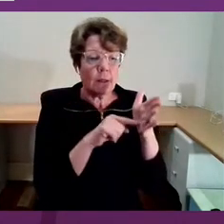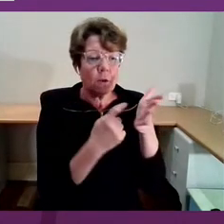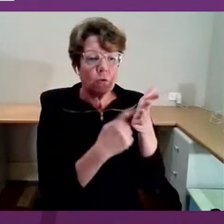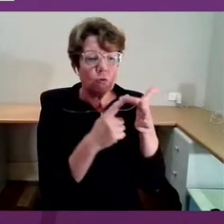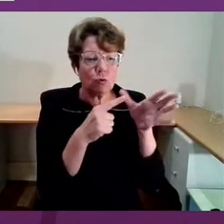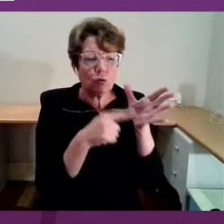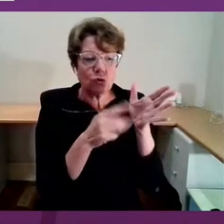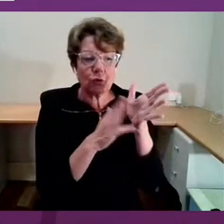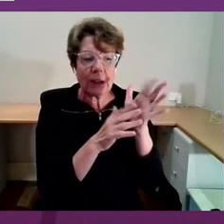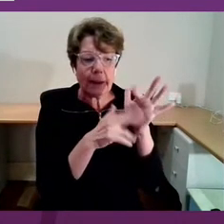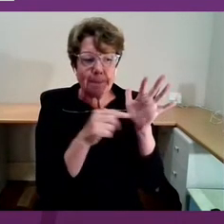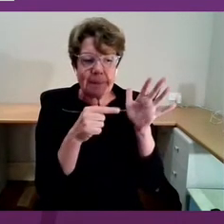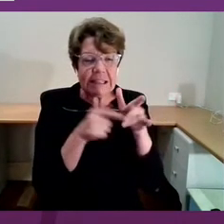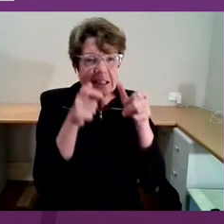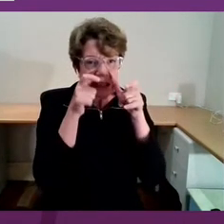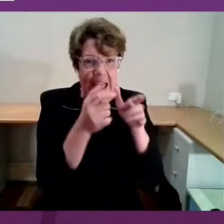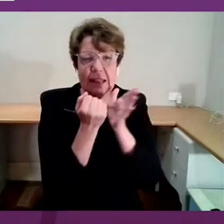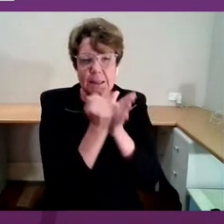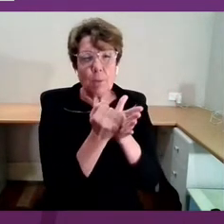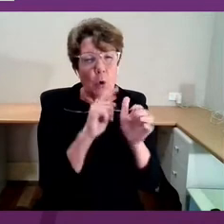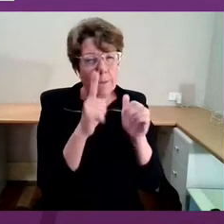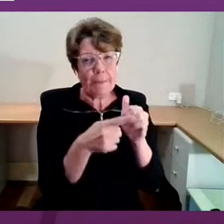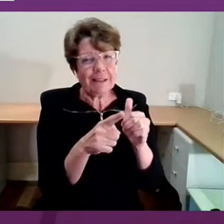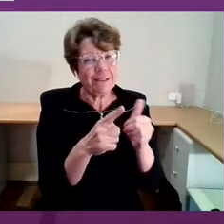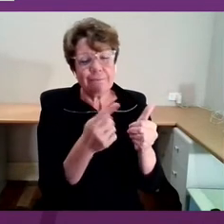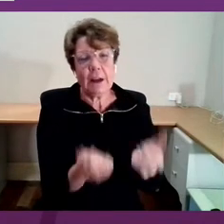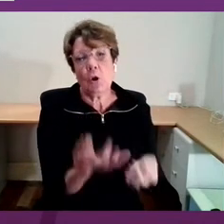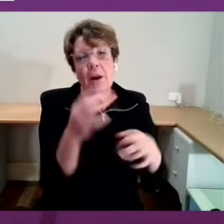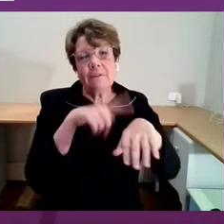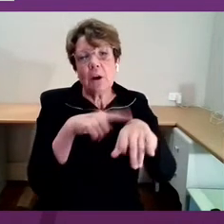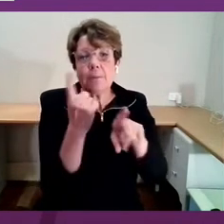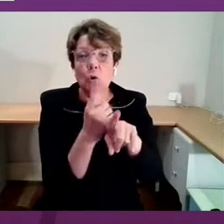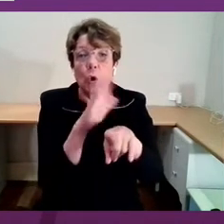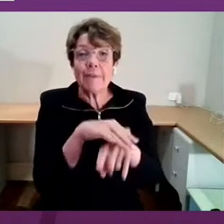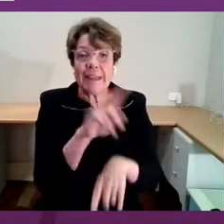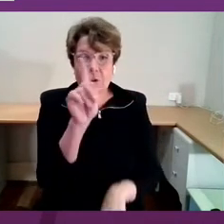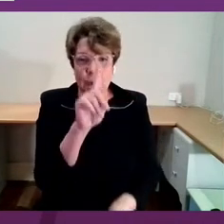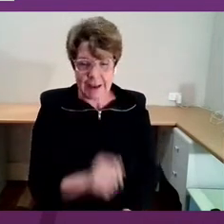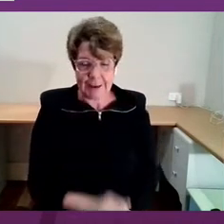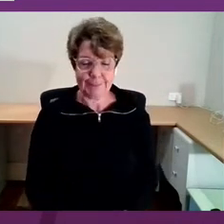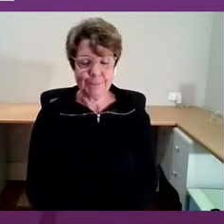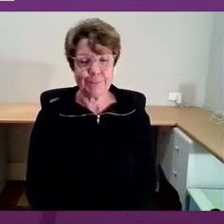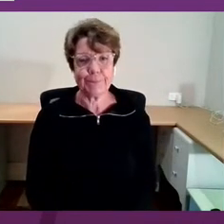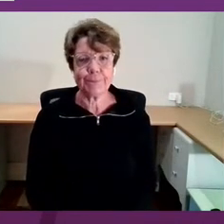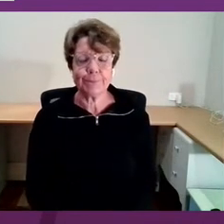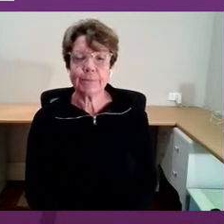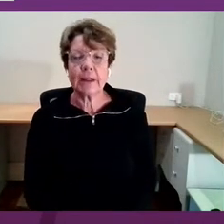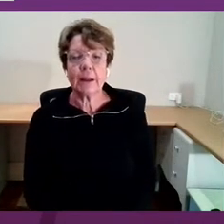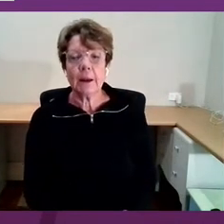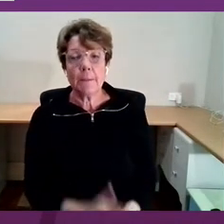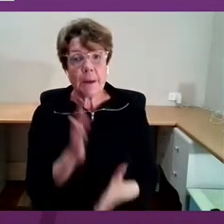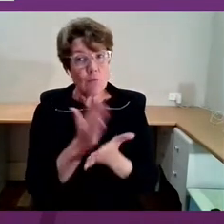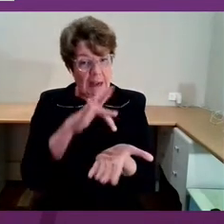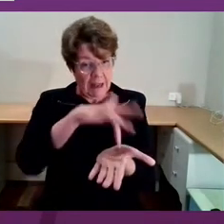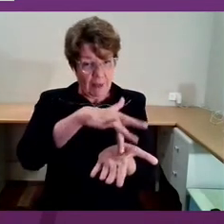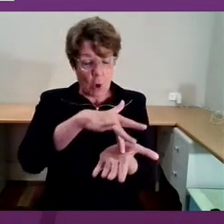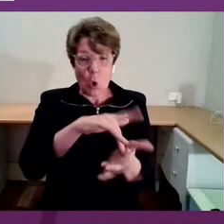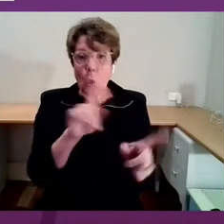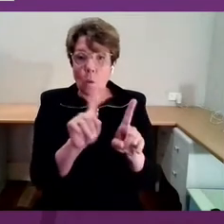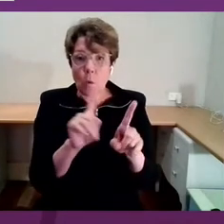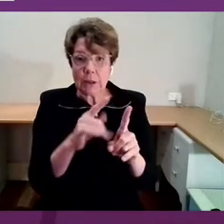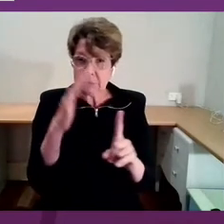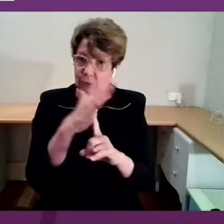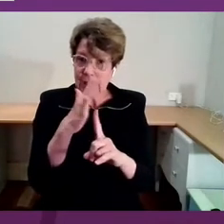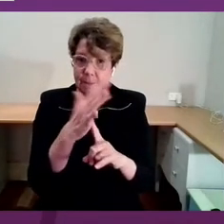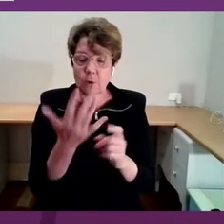probably a topic for another day. But the part that again comes back here is that core to it all is in, and this does very